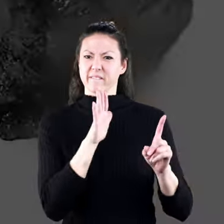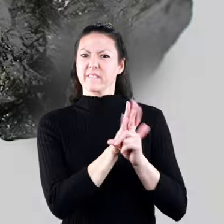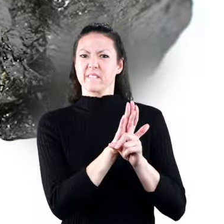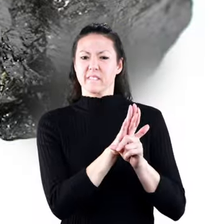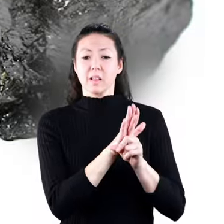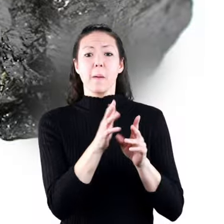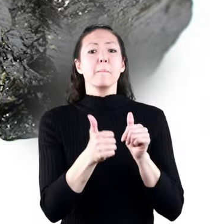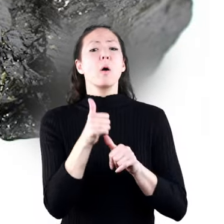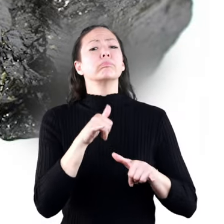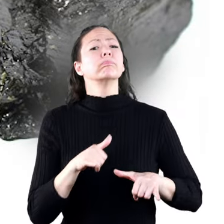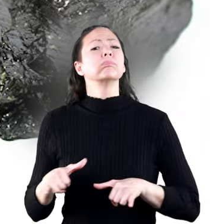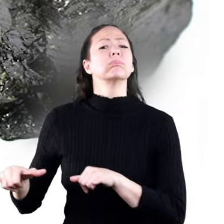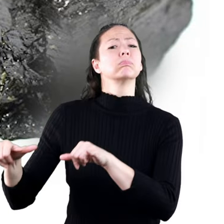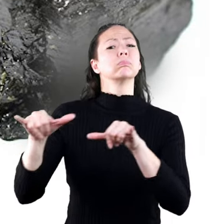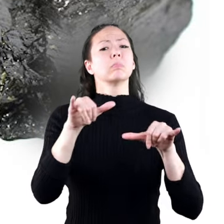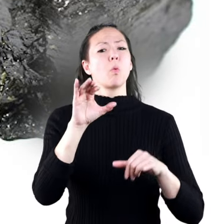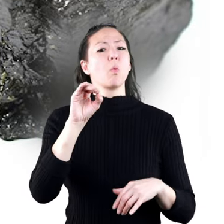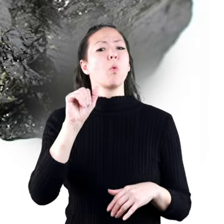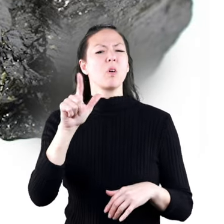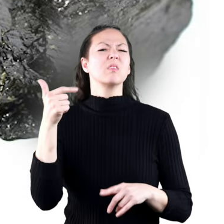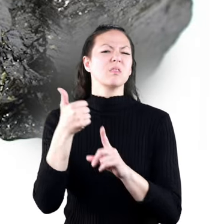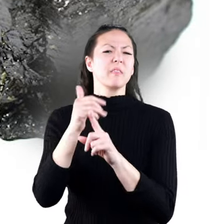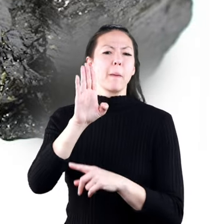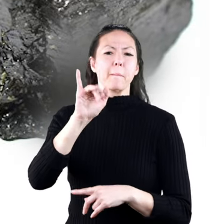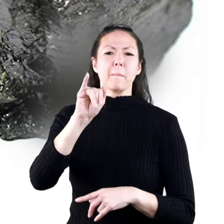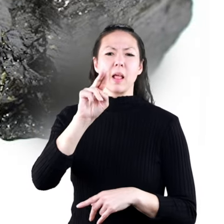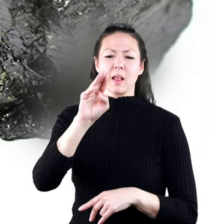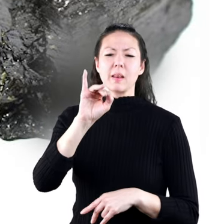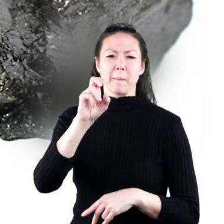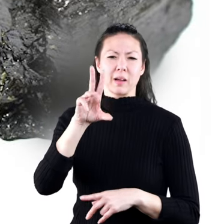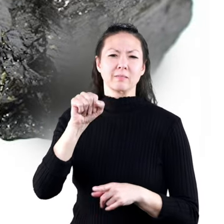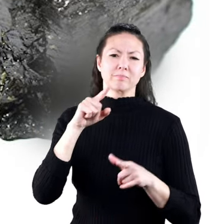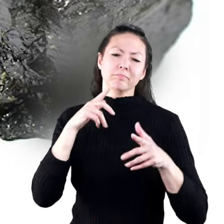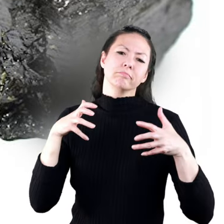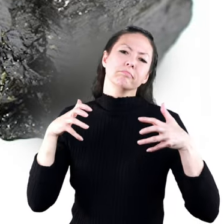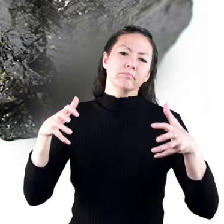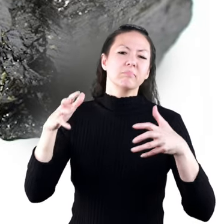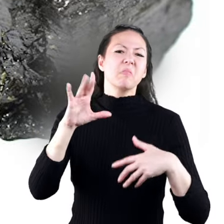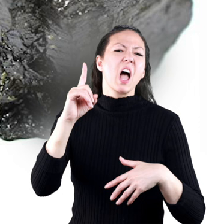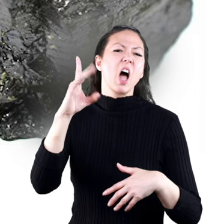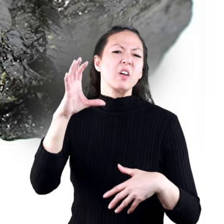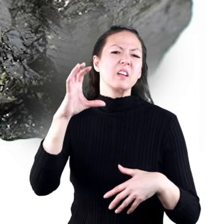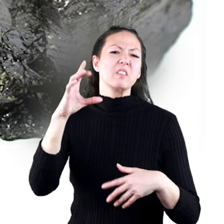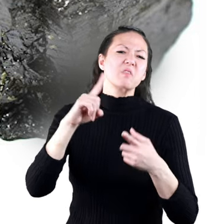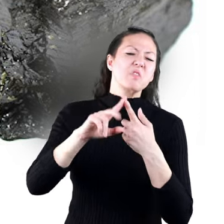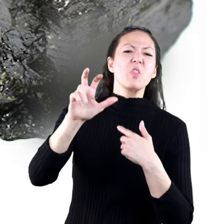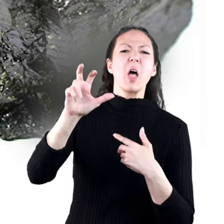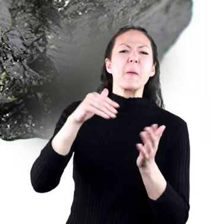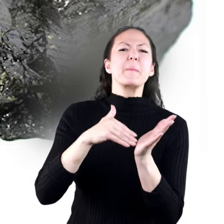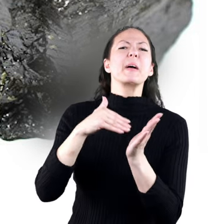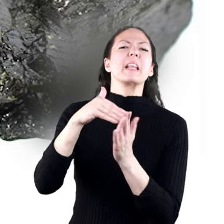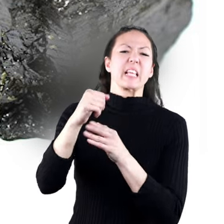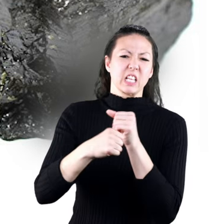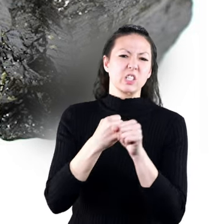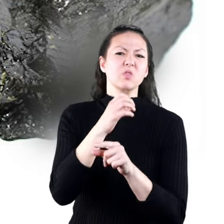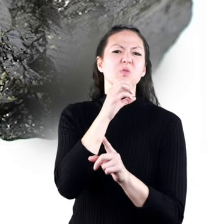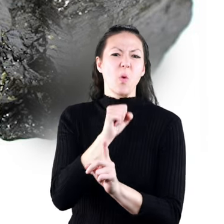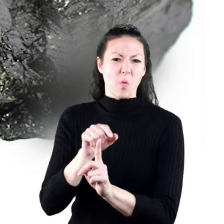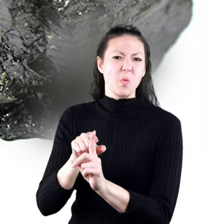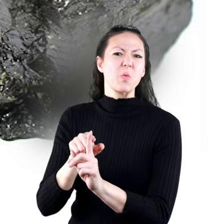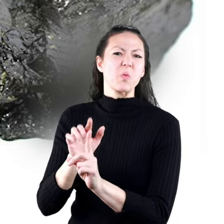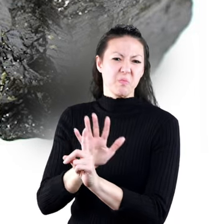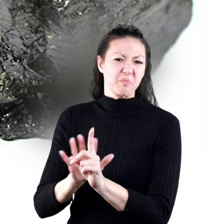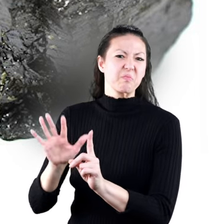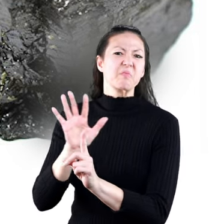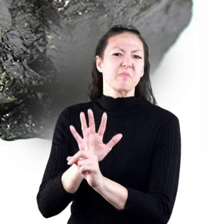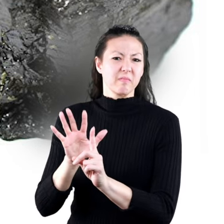The most common of those forms of coal is Bituminous, which is 100 to 300 million